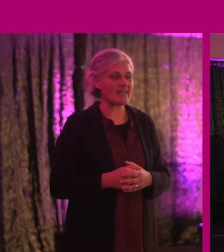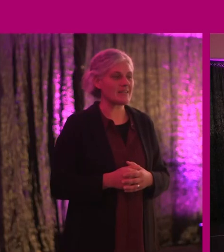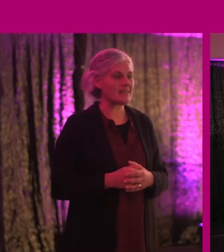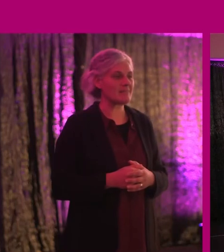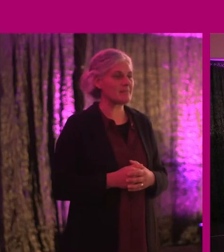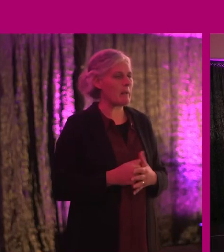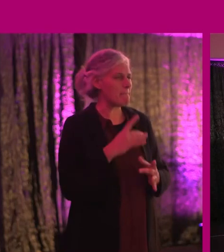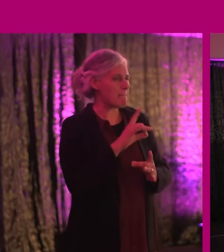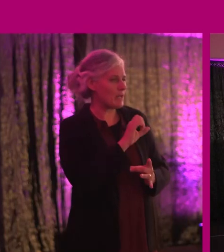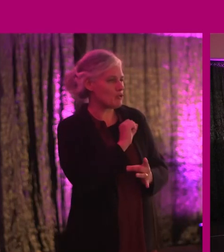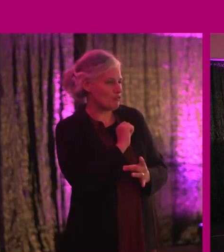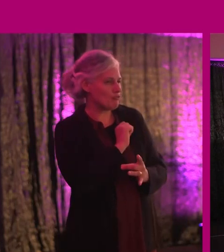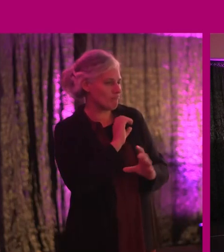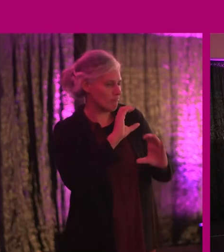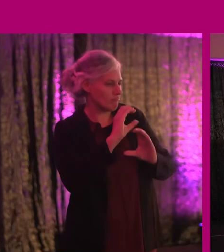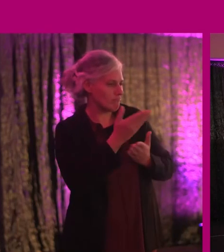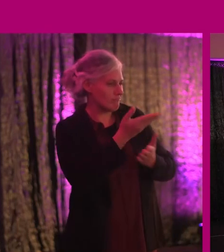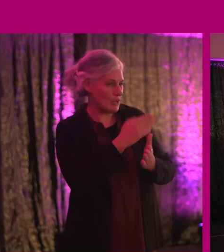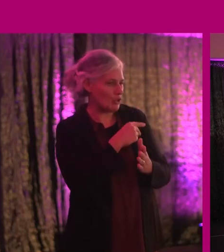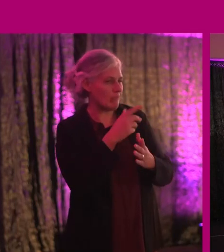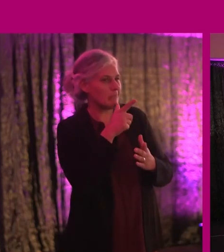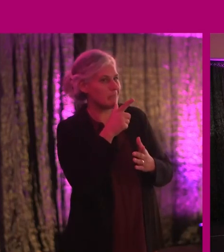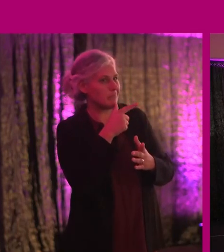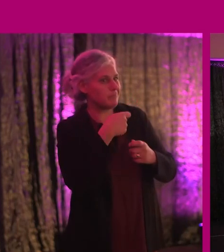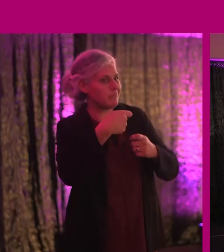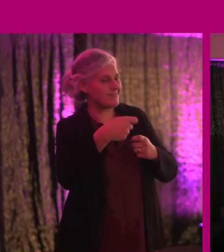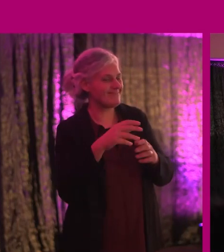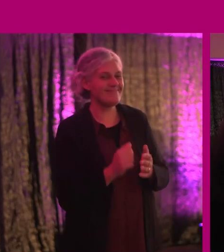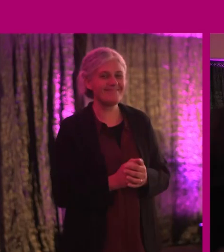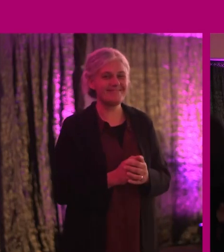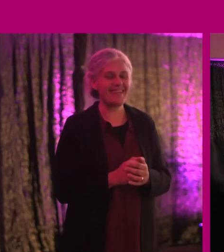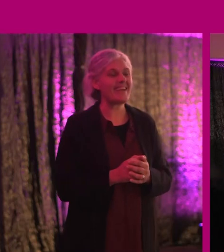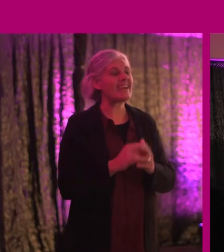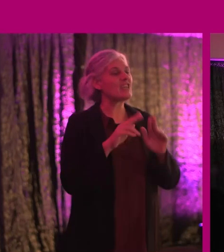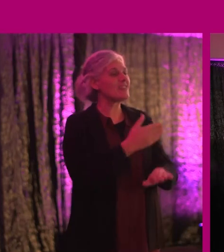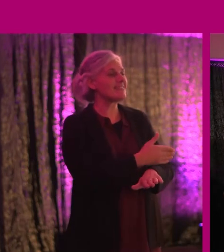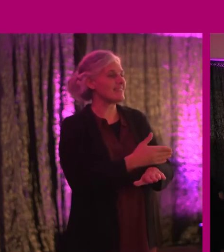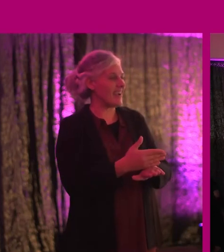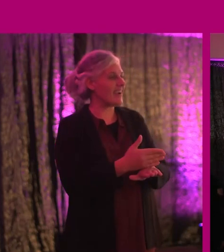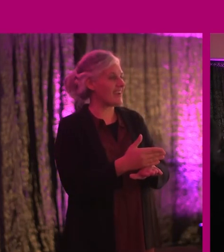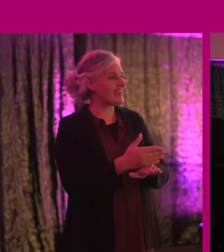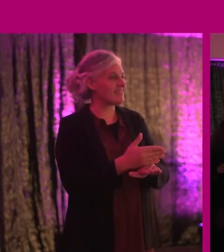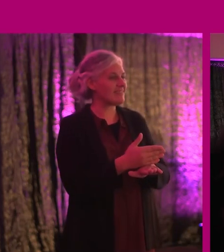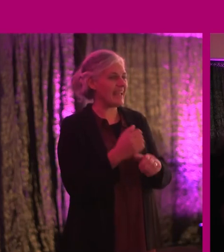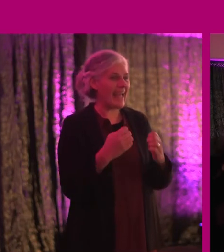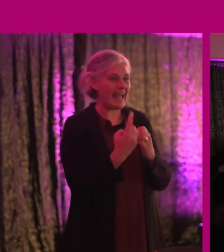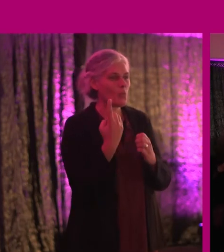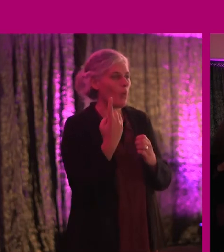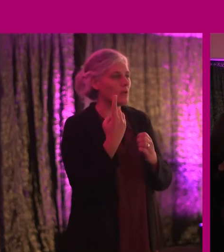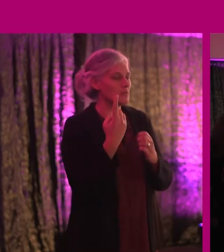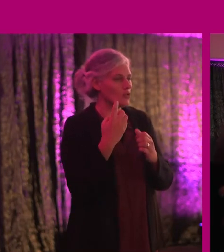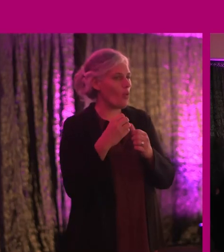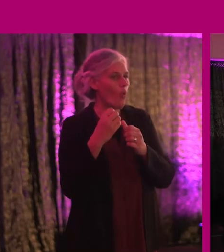Let's make sure that you're in conversation, I don't talk too much. That's probably right. Can I just begin, Marianne, for anybody else